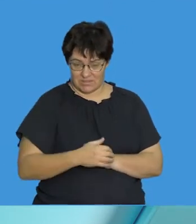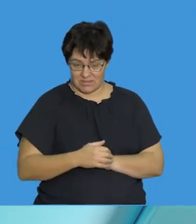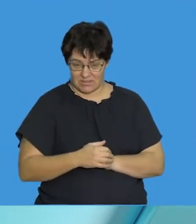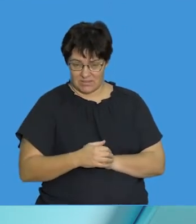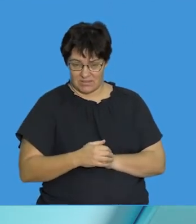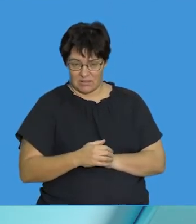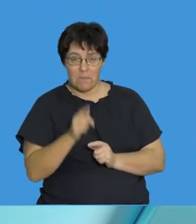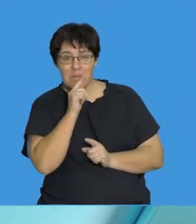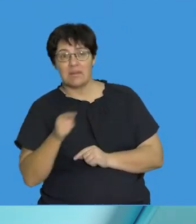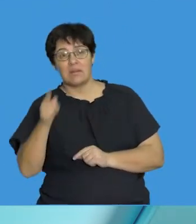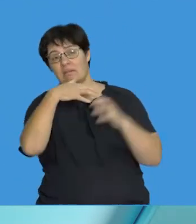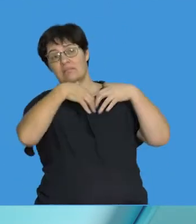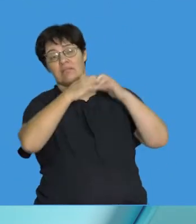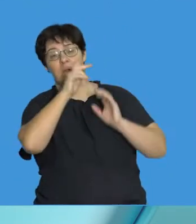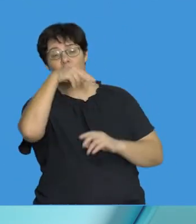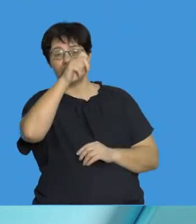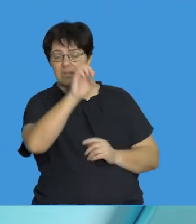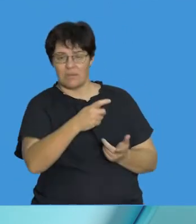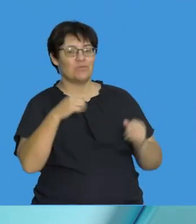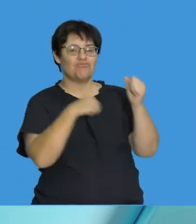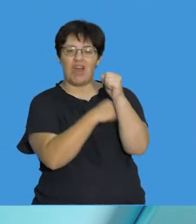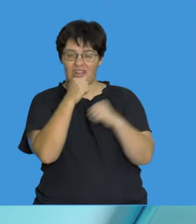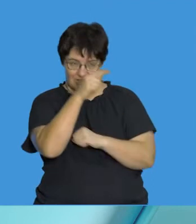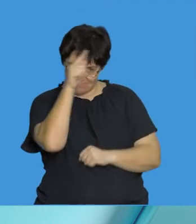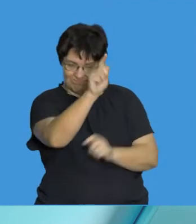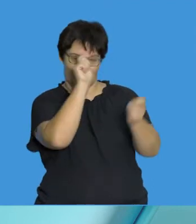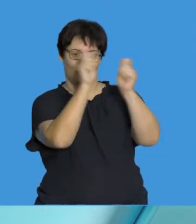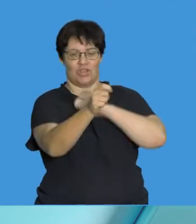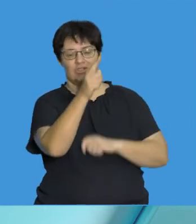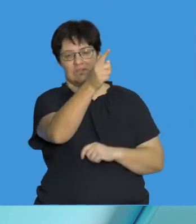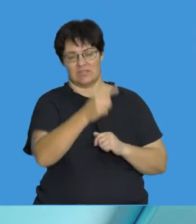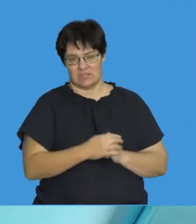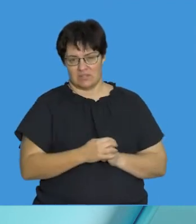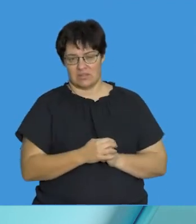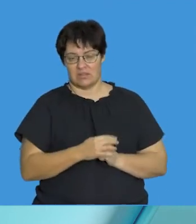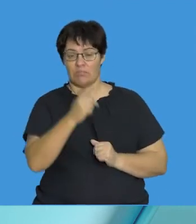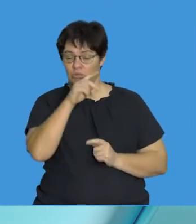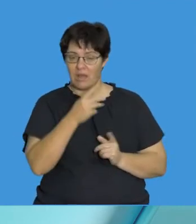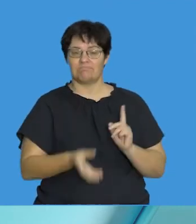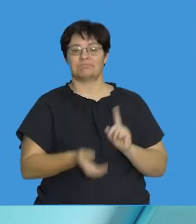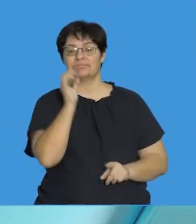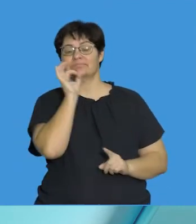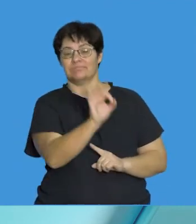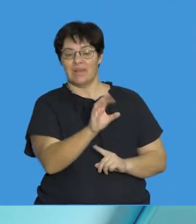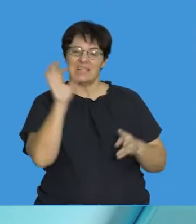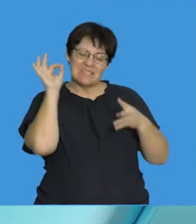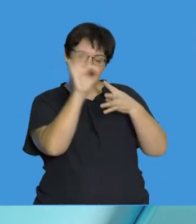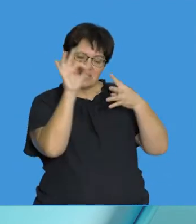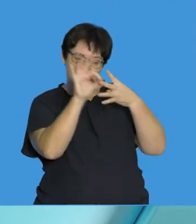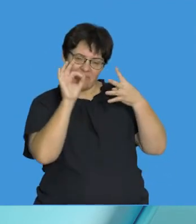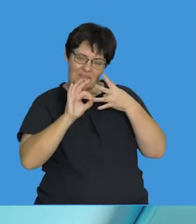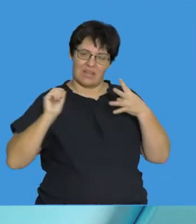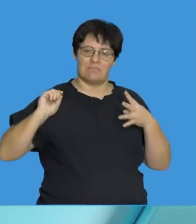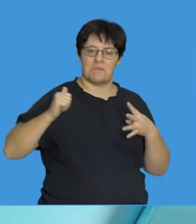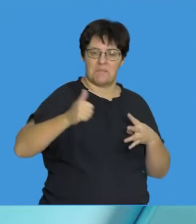What does this mean to the protein? This is a change in the structure of the protein. We know that proteins are defined by